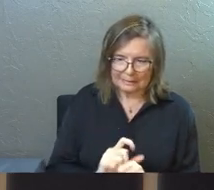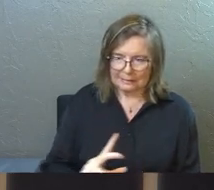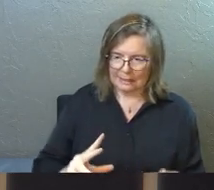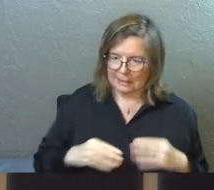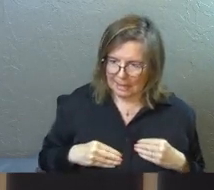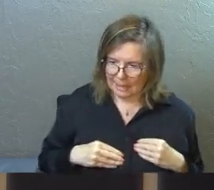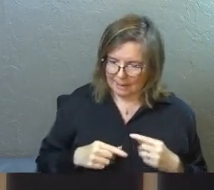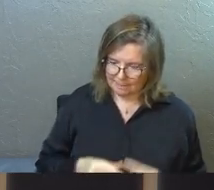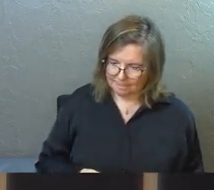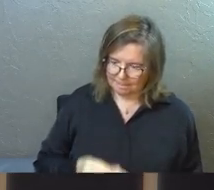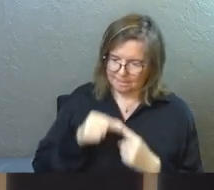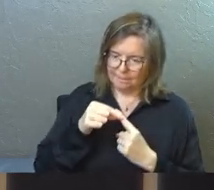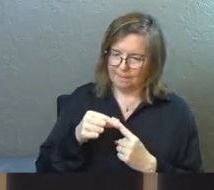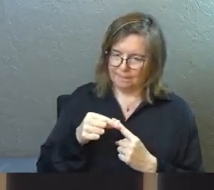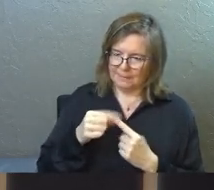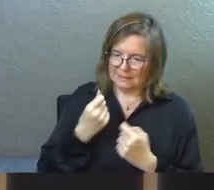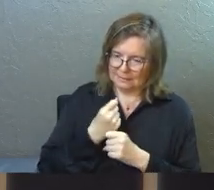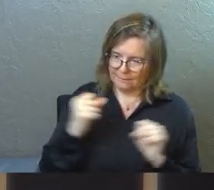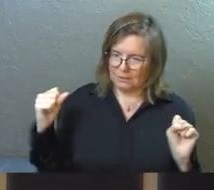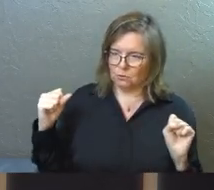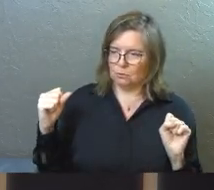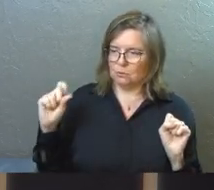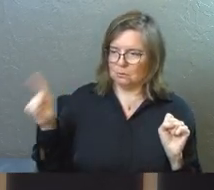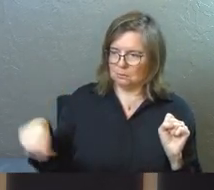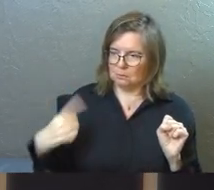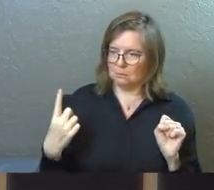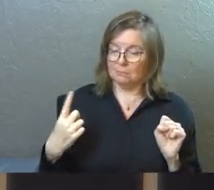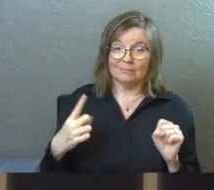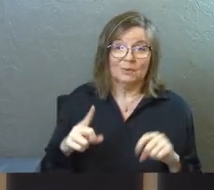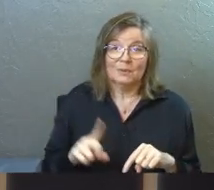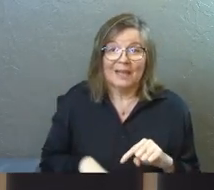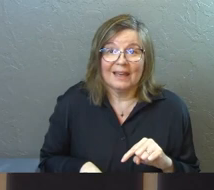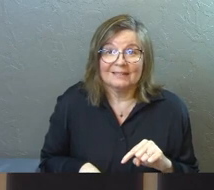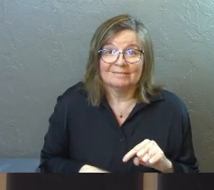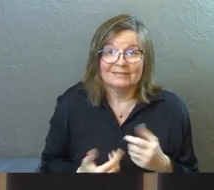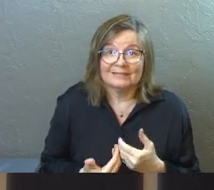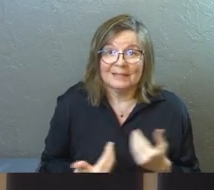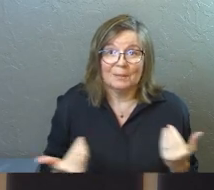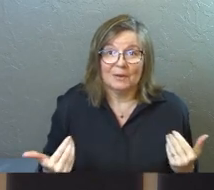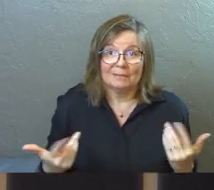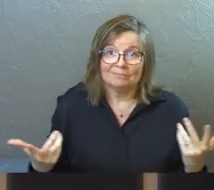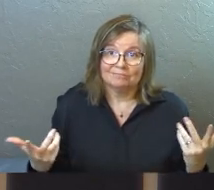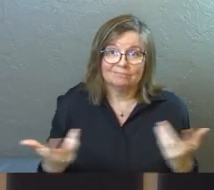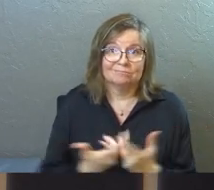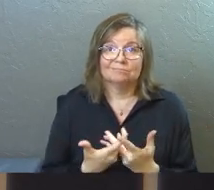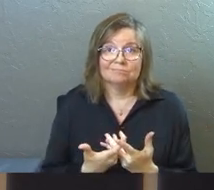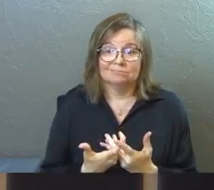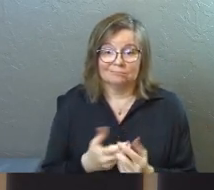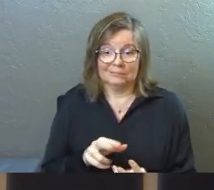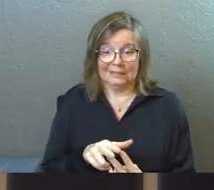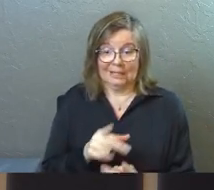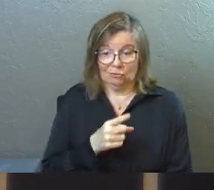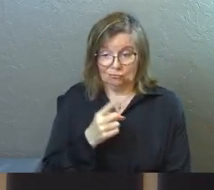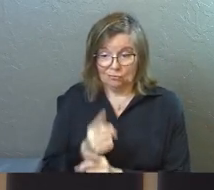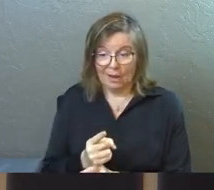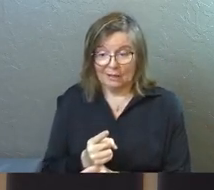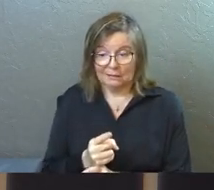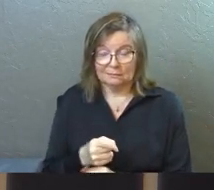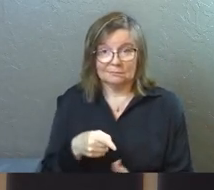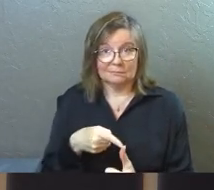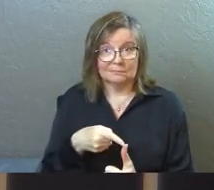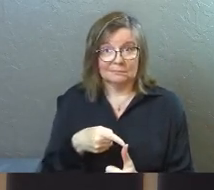claim to exclusive salvation? You can't. You Either he was right